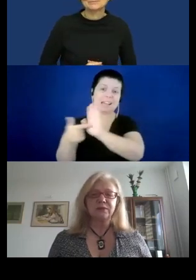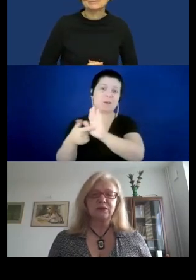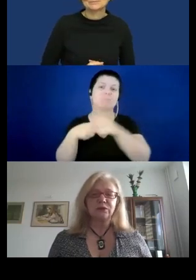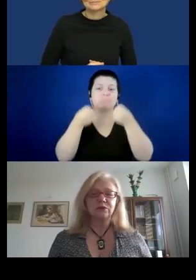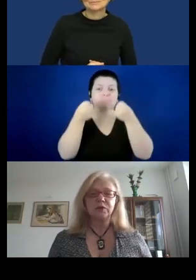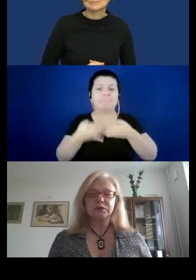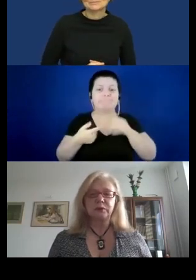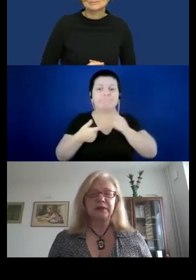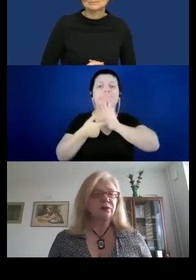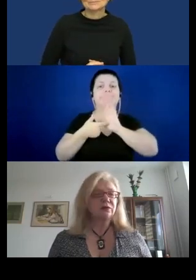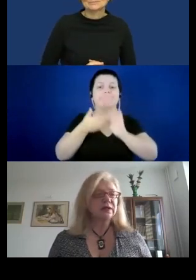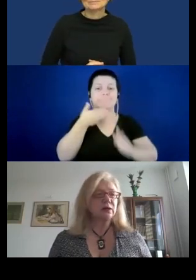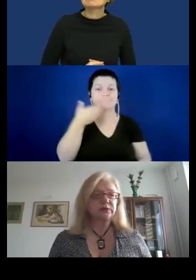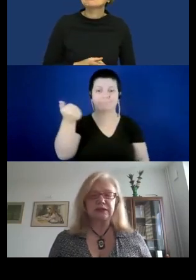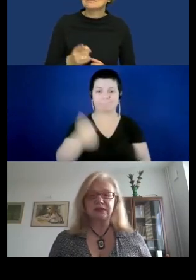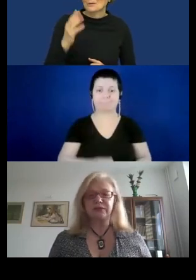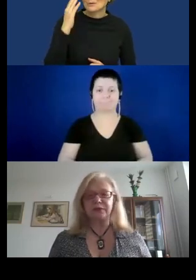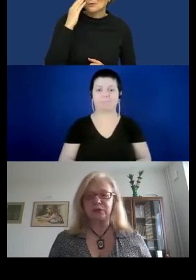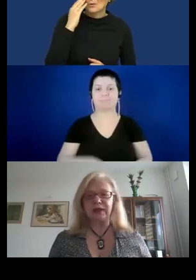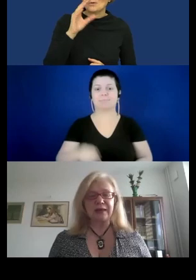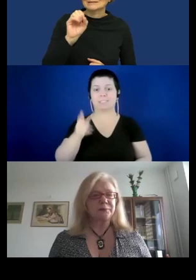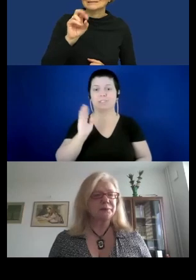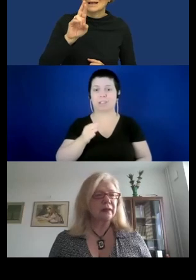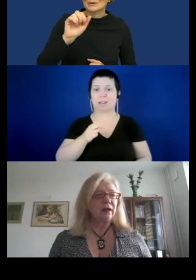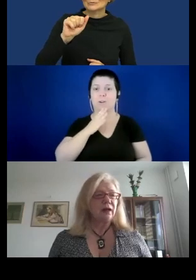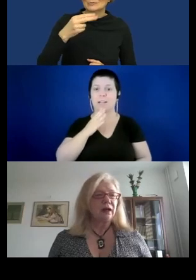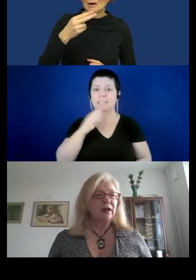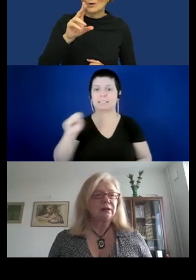You most probably know Sarah Woodin from the UK,